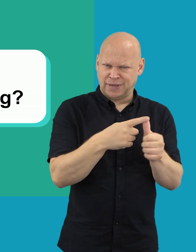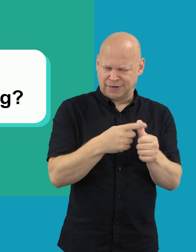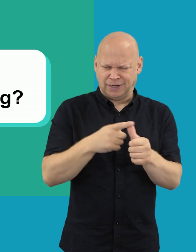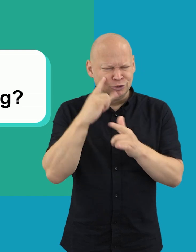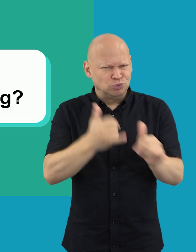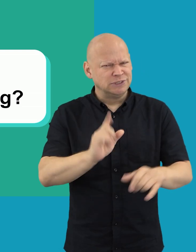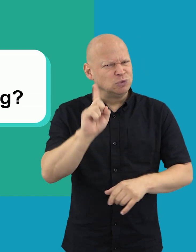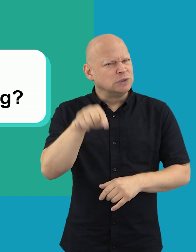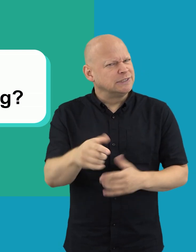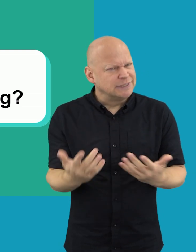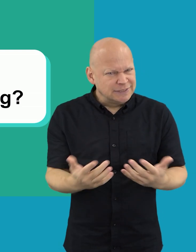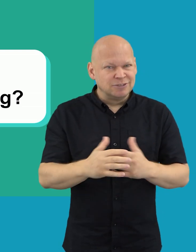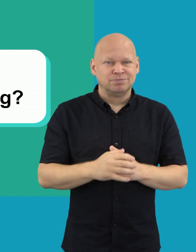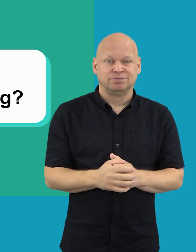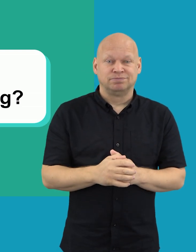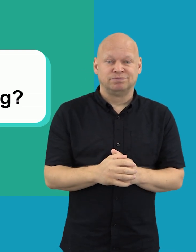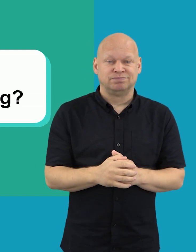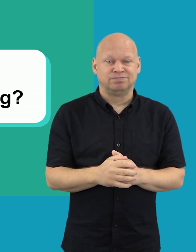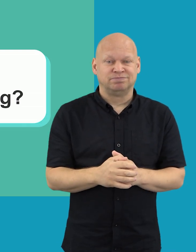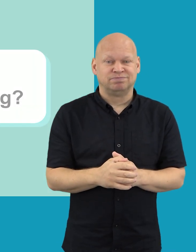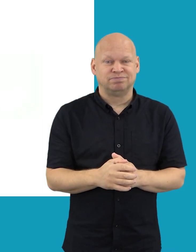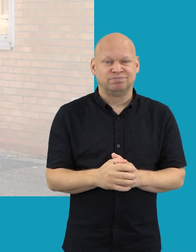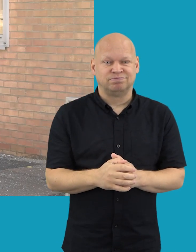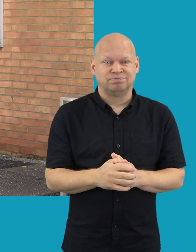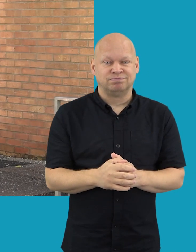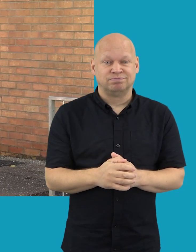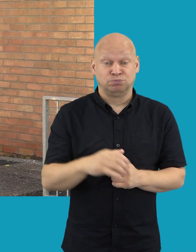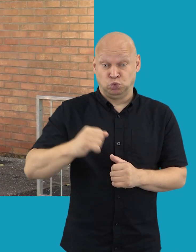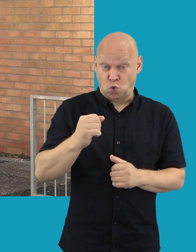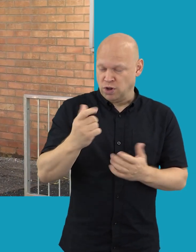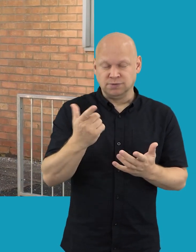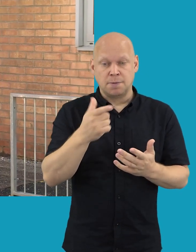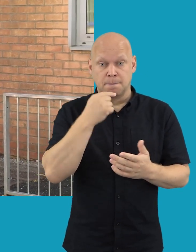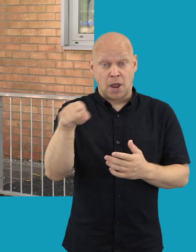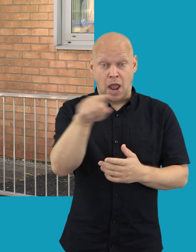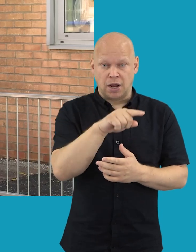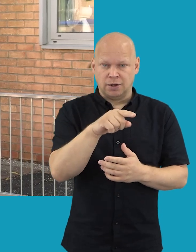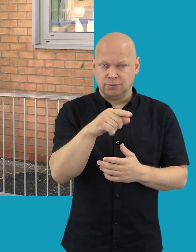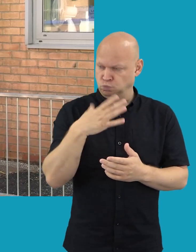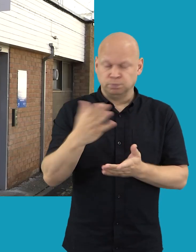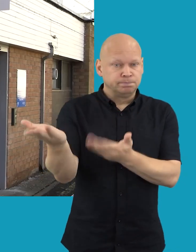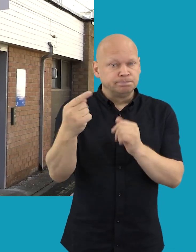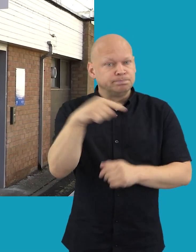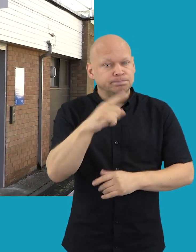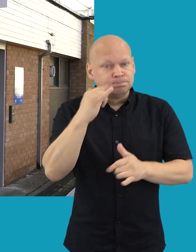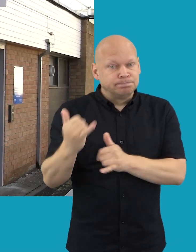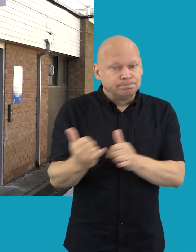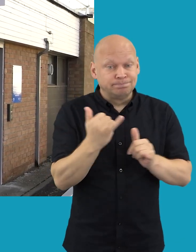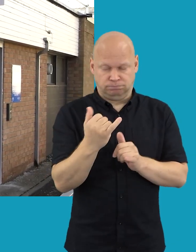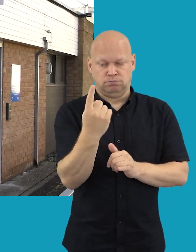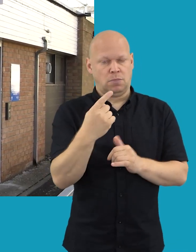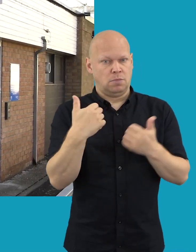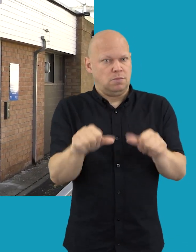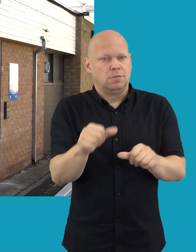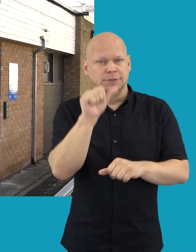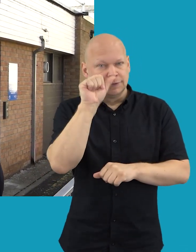Abdominal Aortic Aneurysm AAA Screening? In Scotland, all men are invited to attend Abdominal Aortic